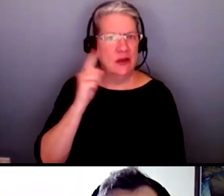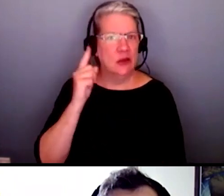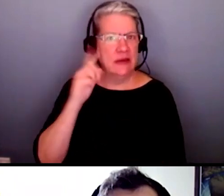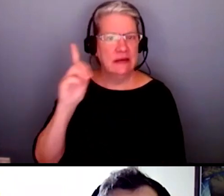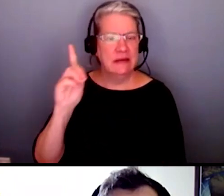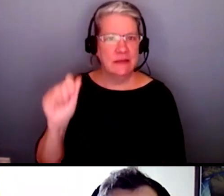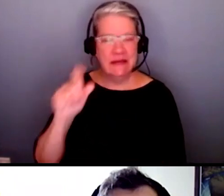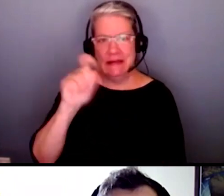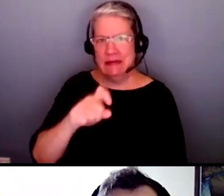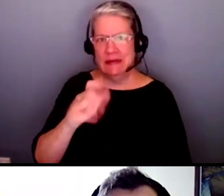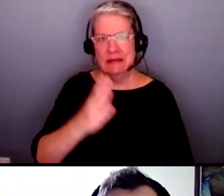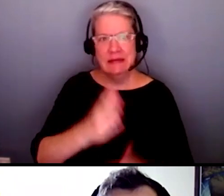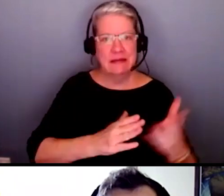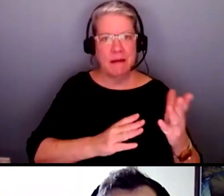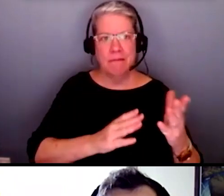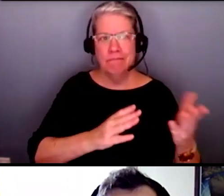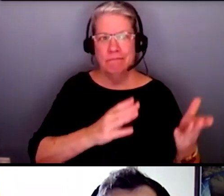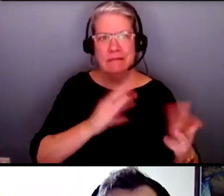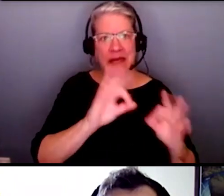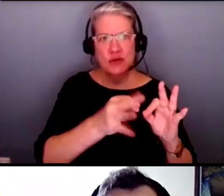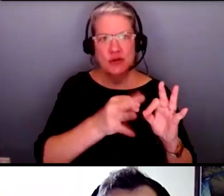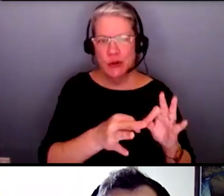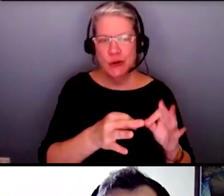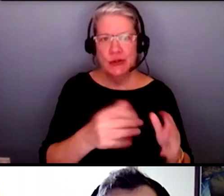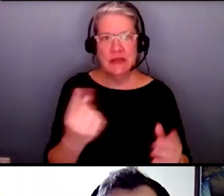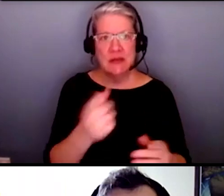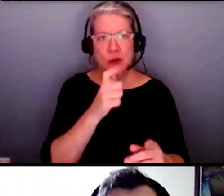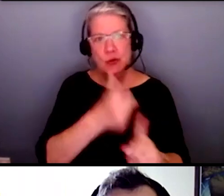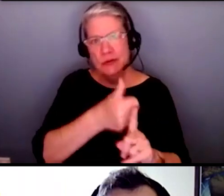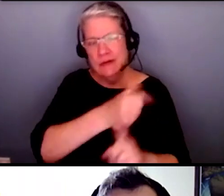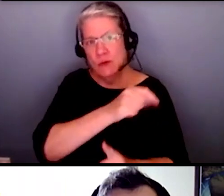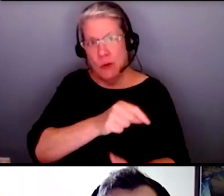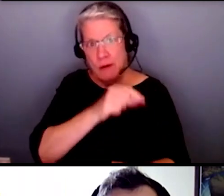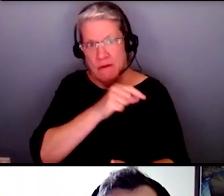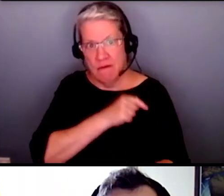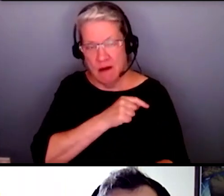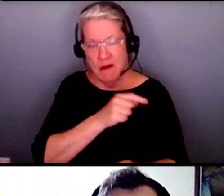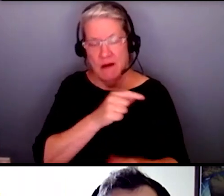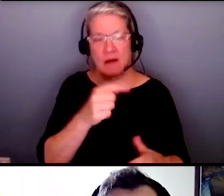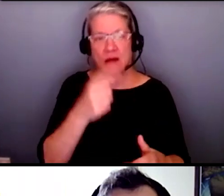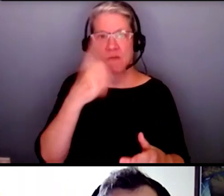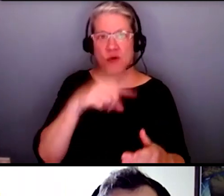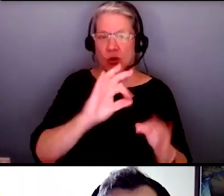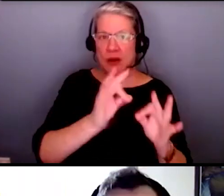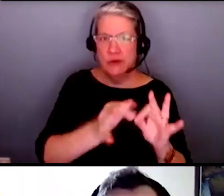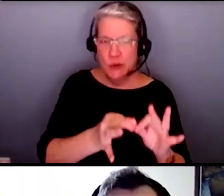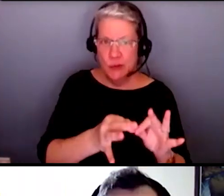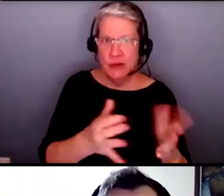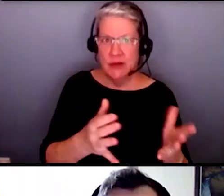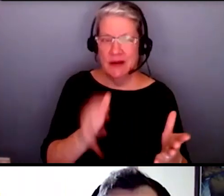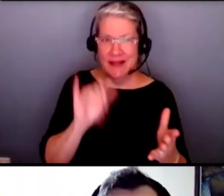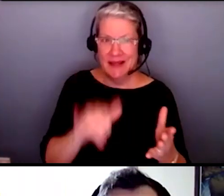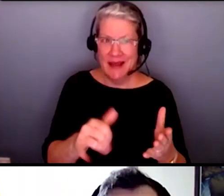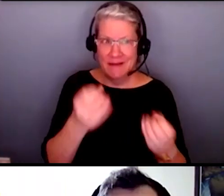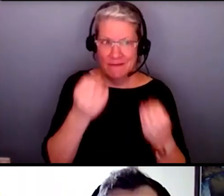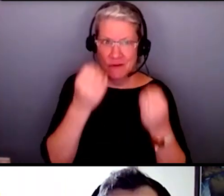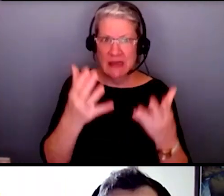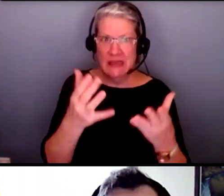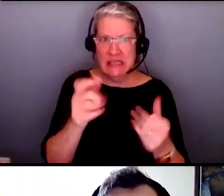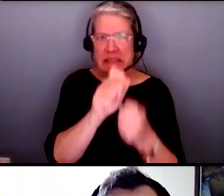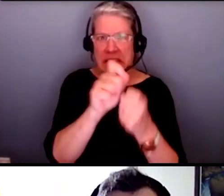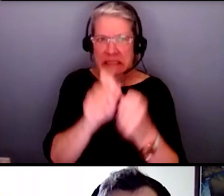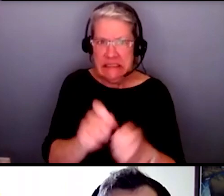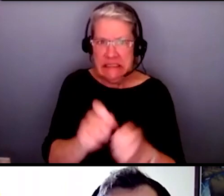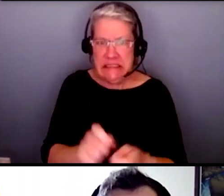interpreter have someone who's qualified to be able to interpret what can be very detailed specific